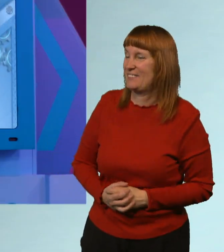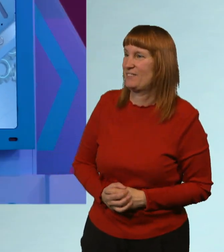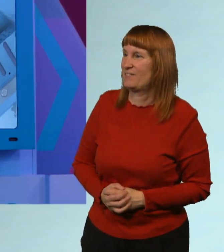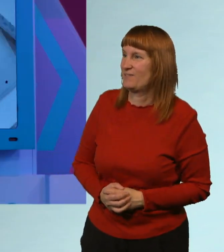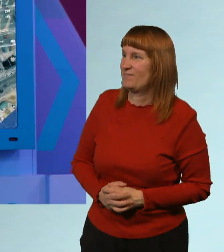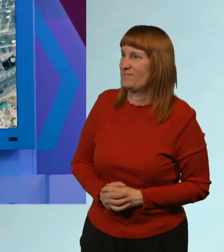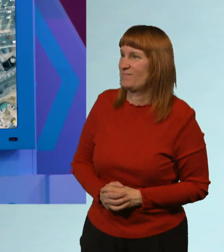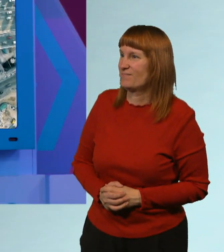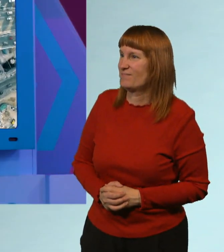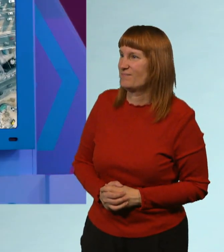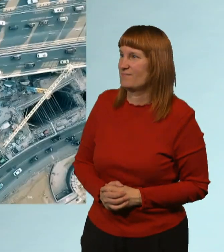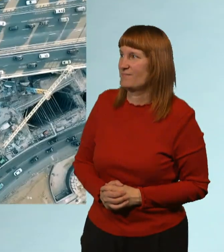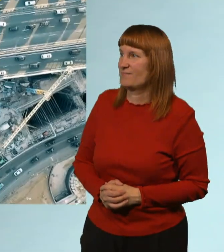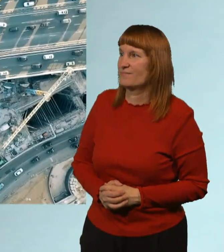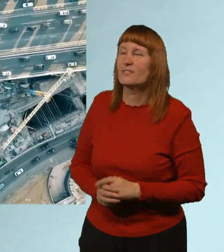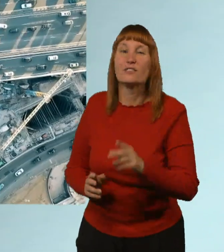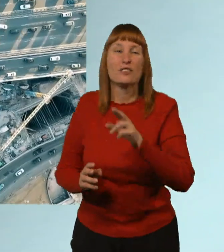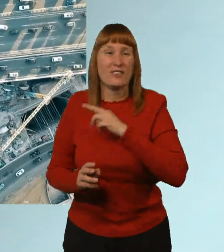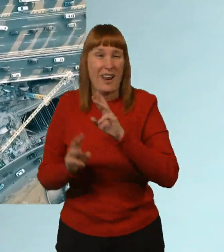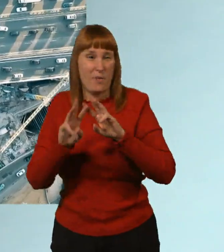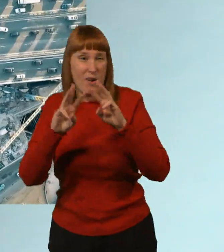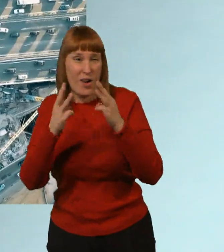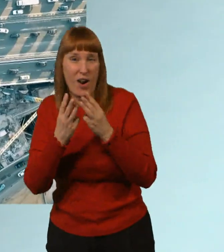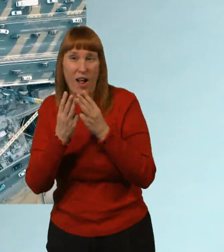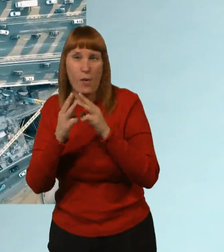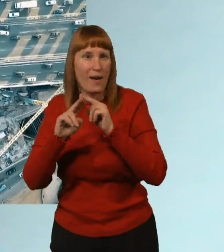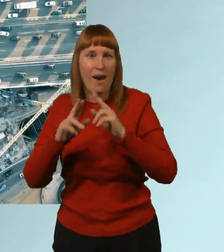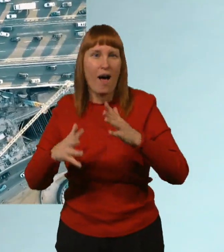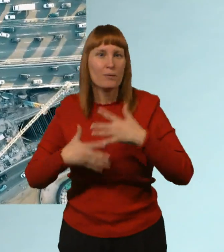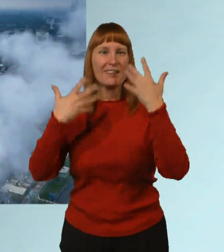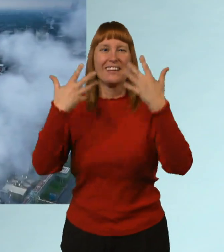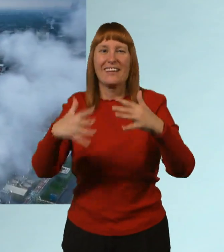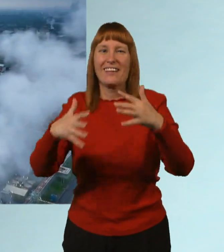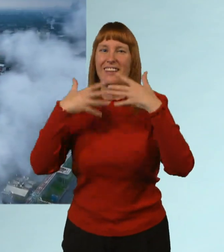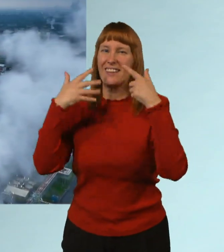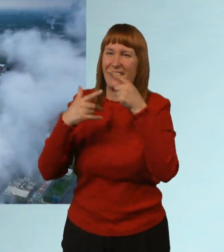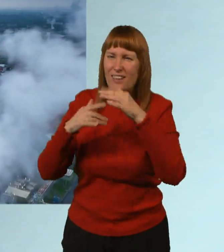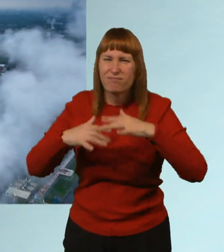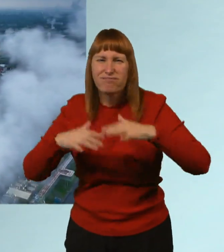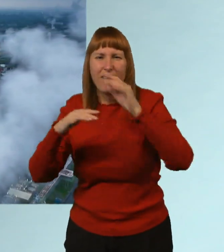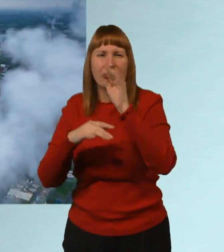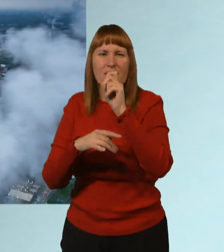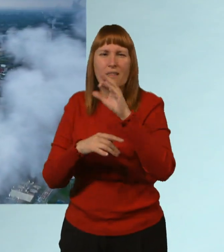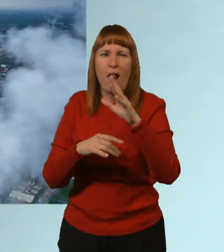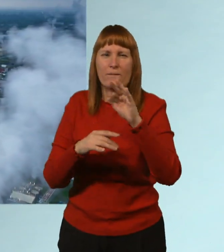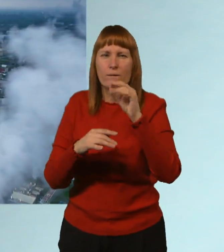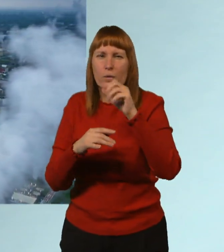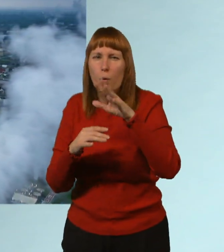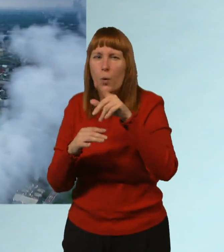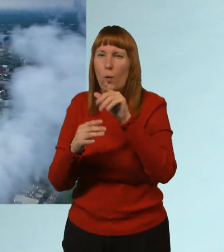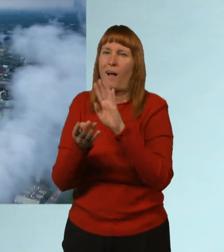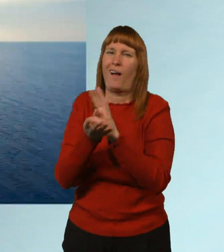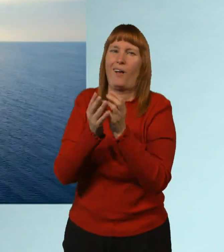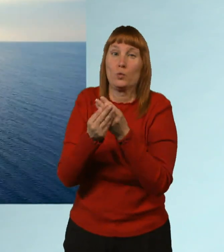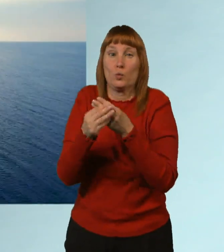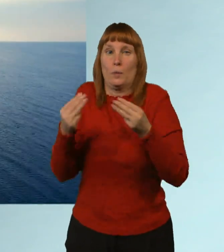But in the real world, it's not breathing that's the problem. It's burning too many fossil fuels. That's producing too much CO2, which is making its